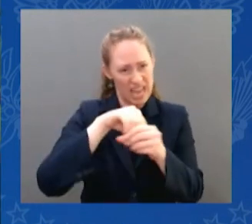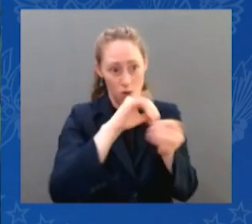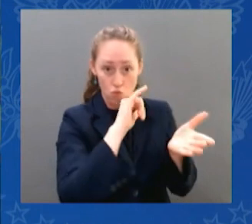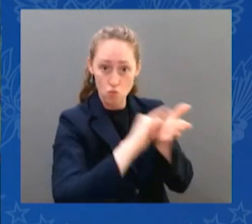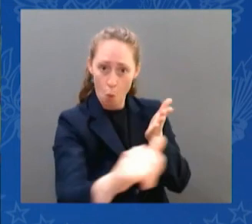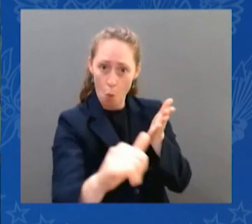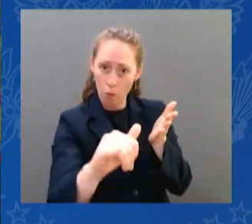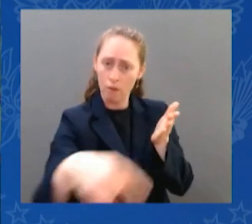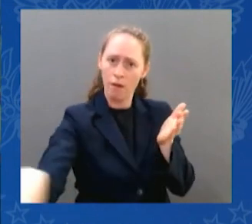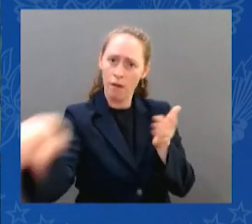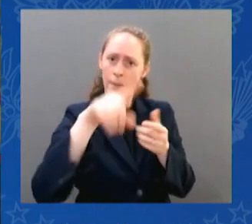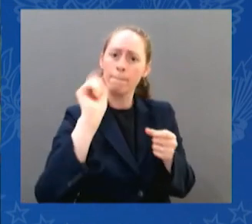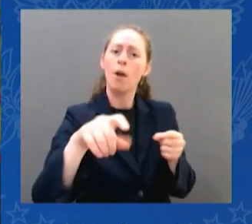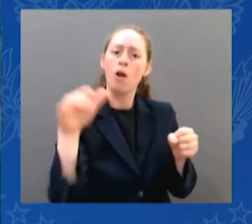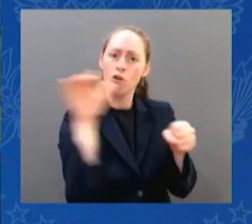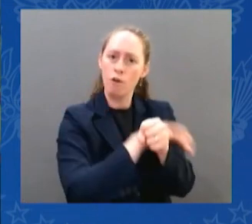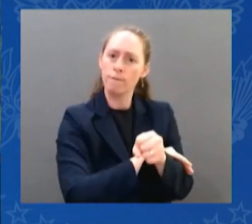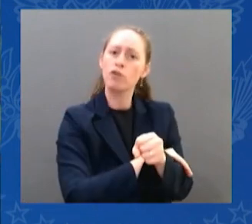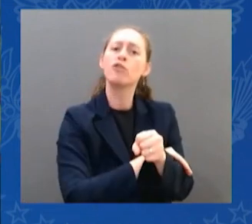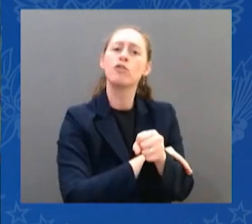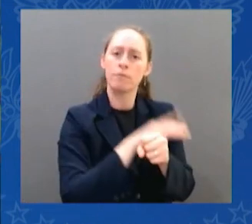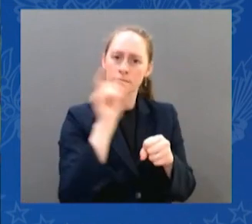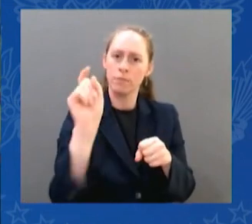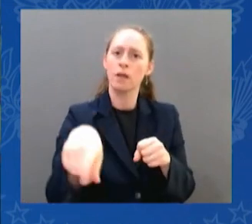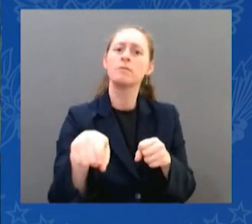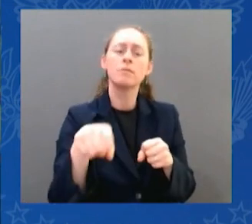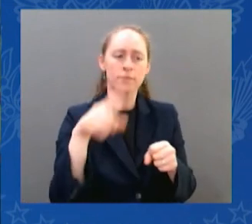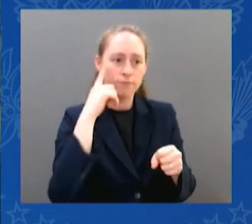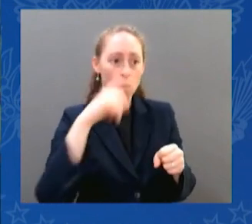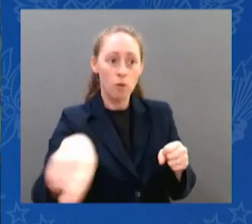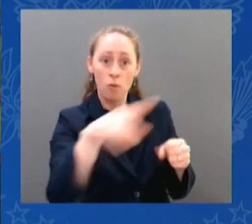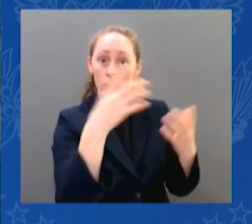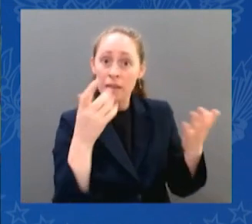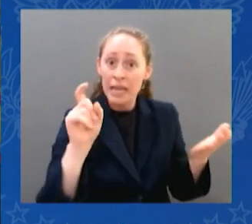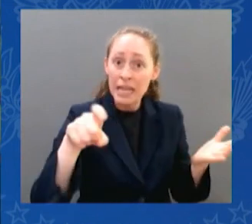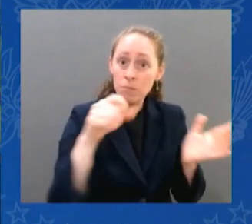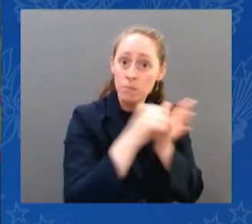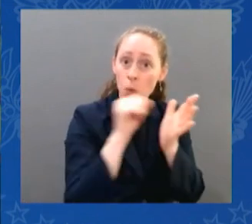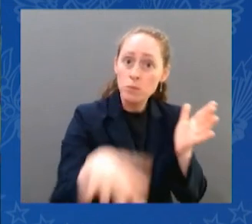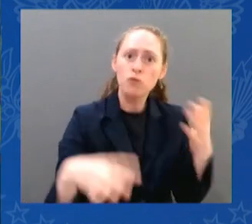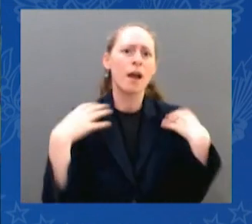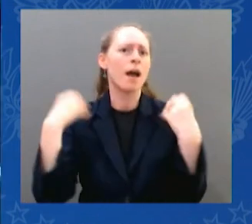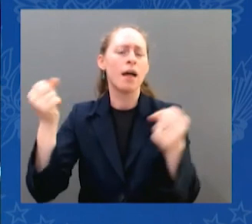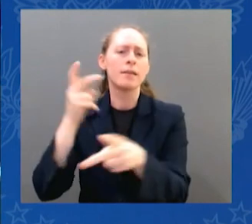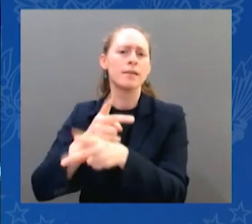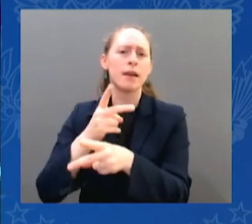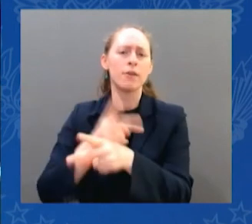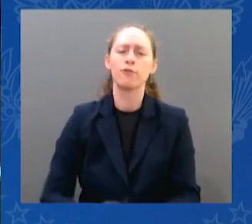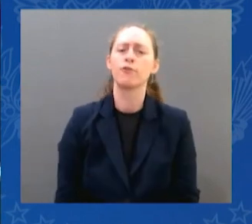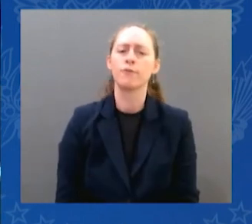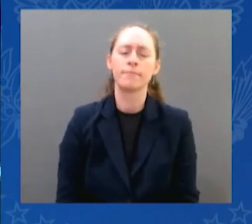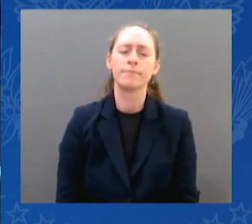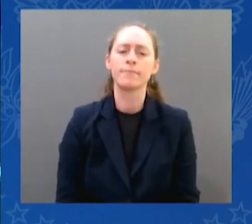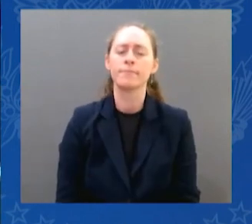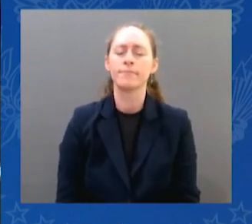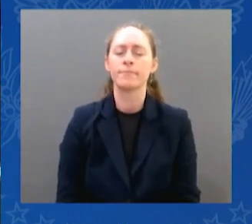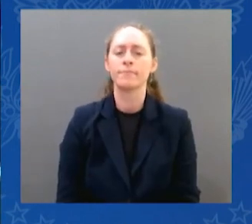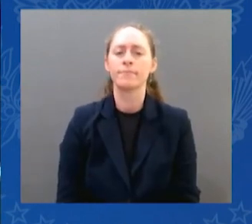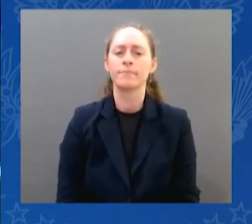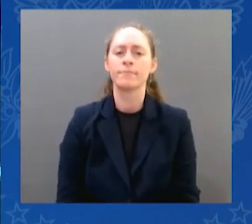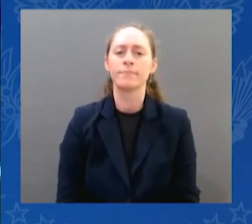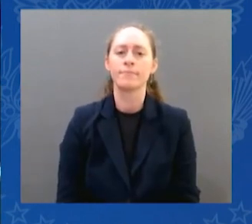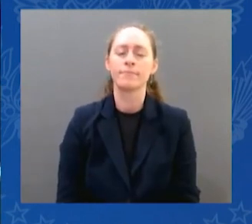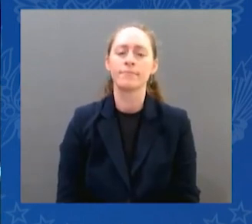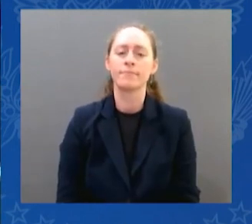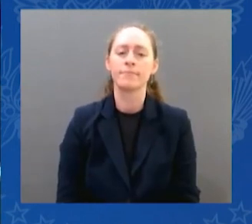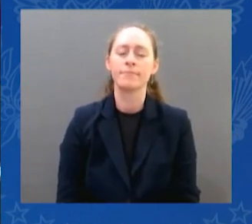providers. After the decision came down, we will stop the extradition of any search for